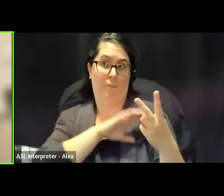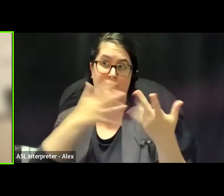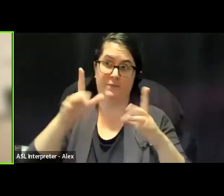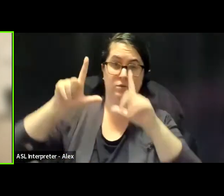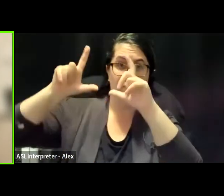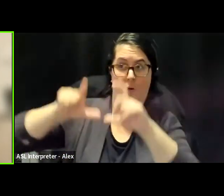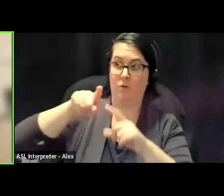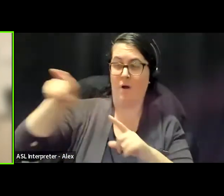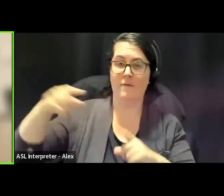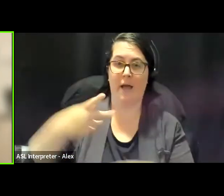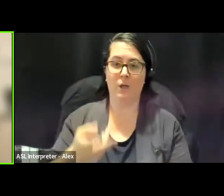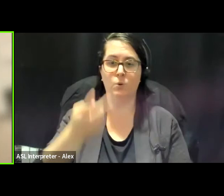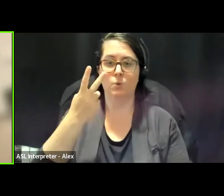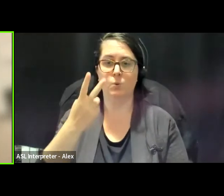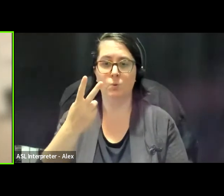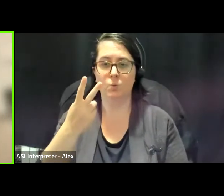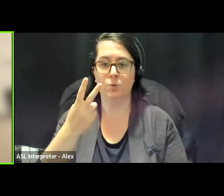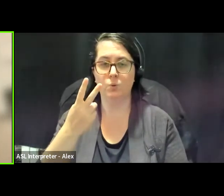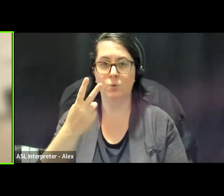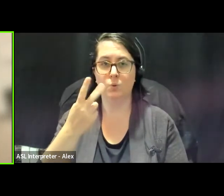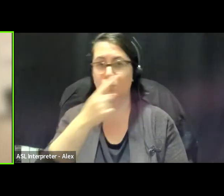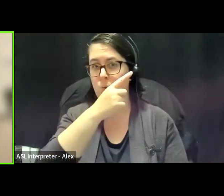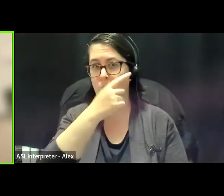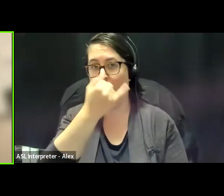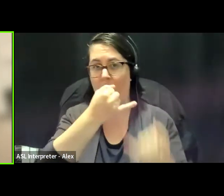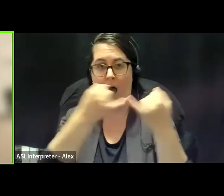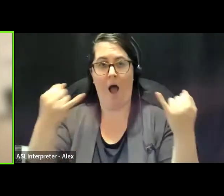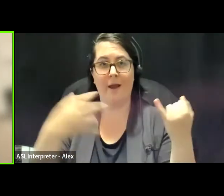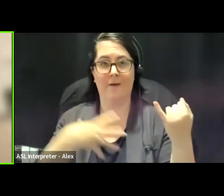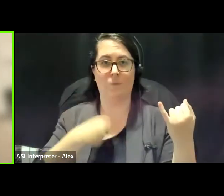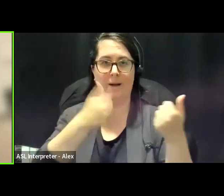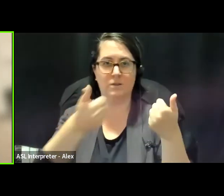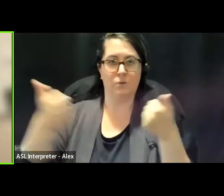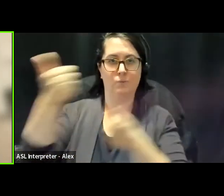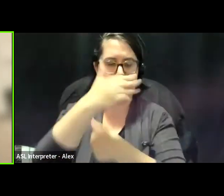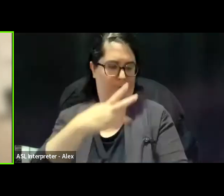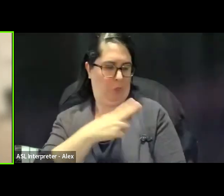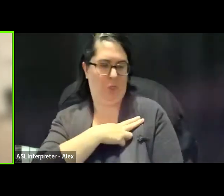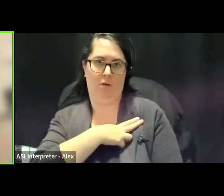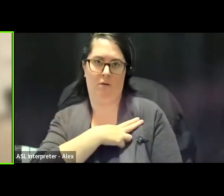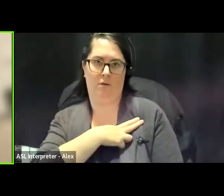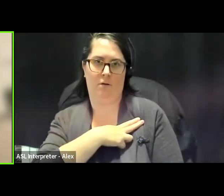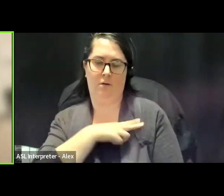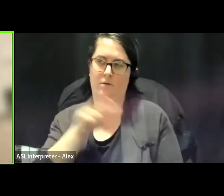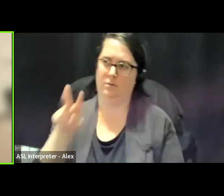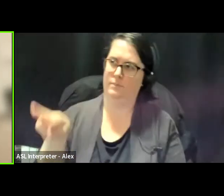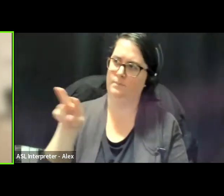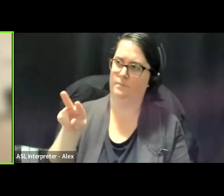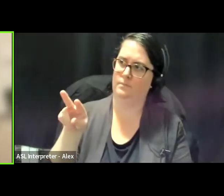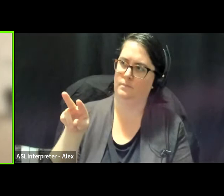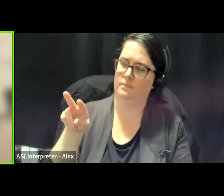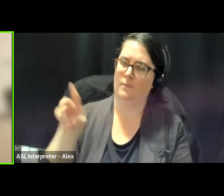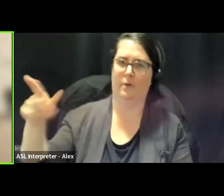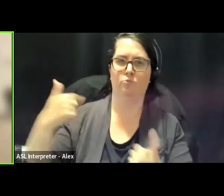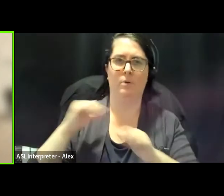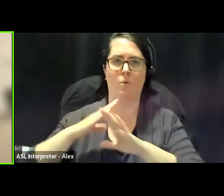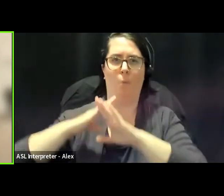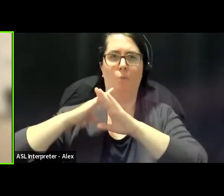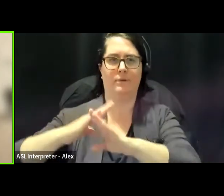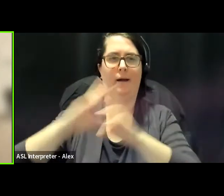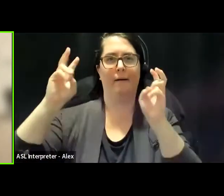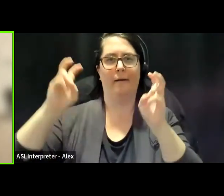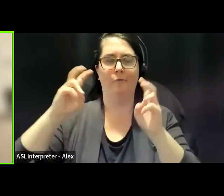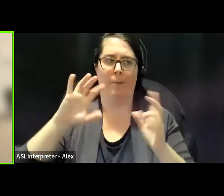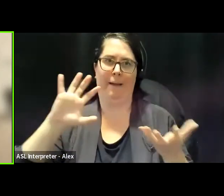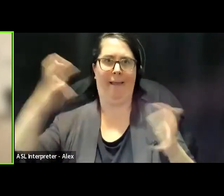patches, a white supremacist patch to signify the importance of protecting the nation from quote unquote